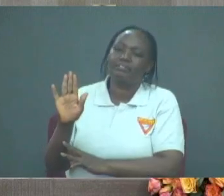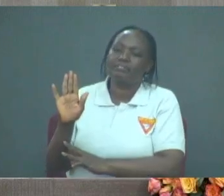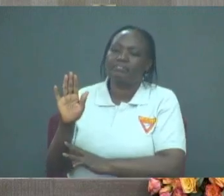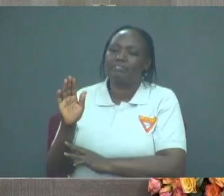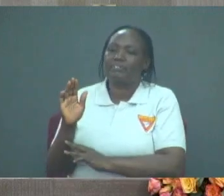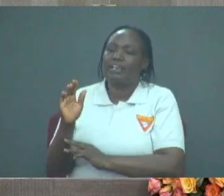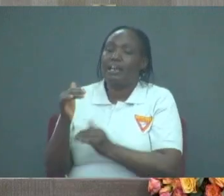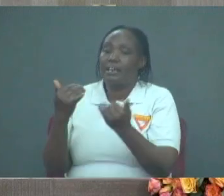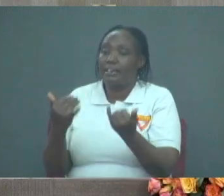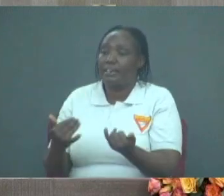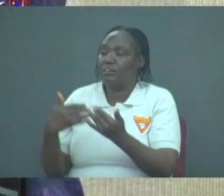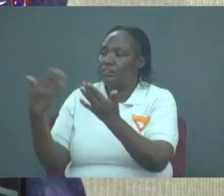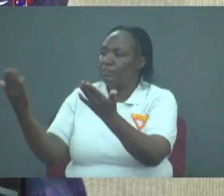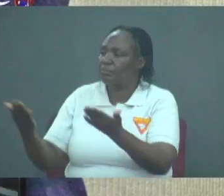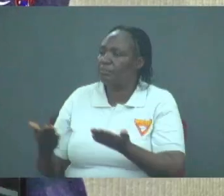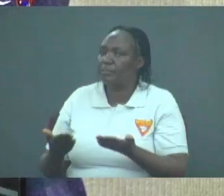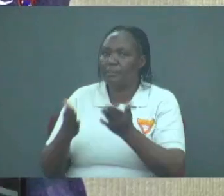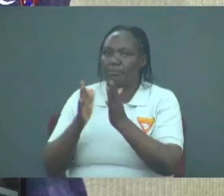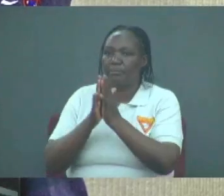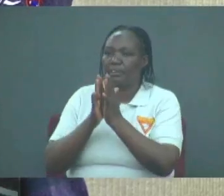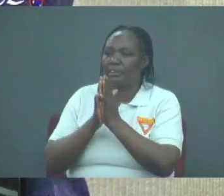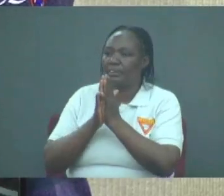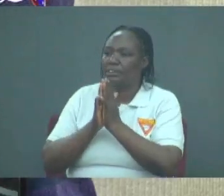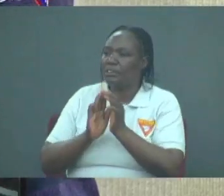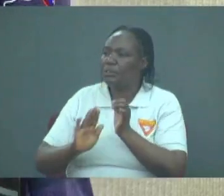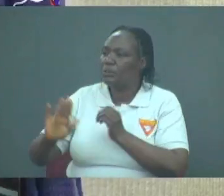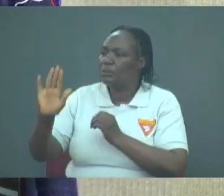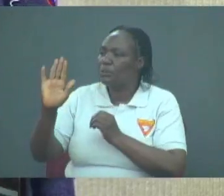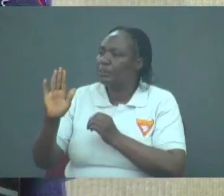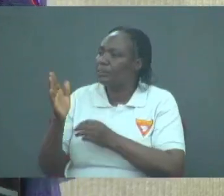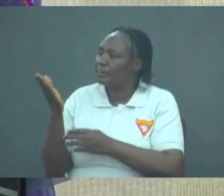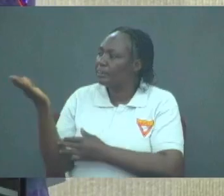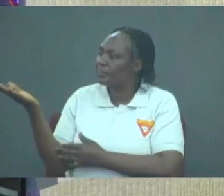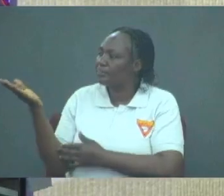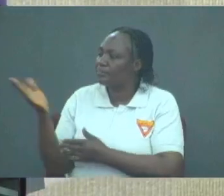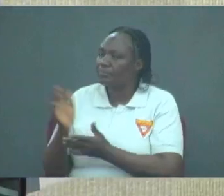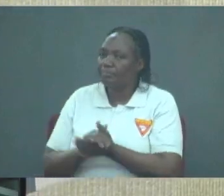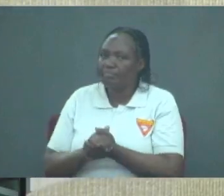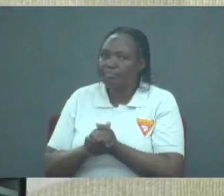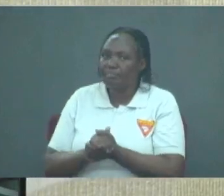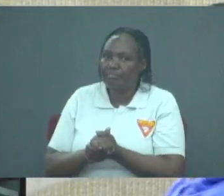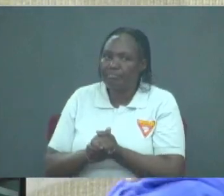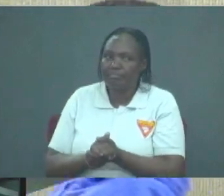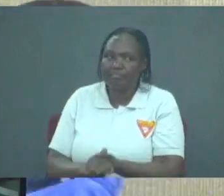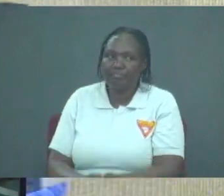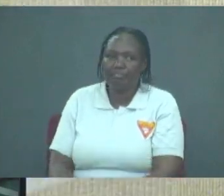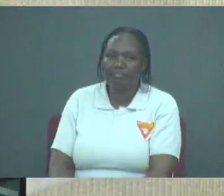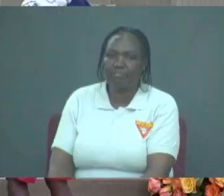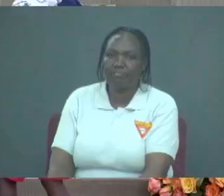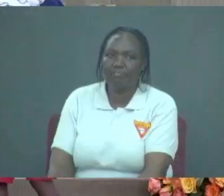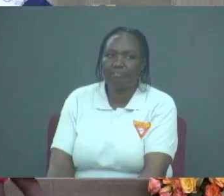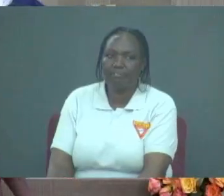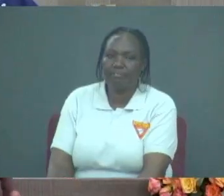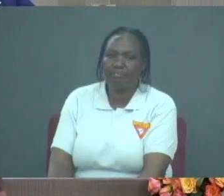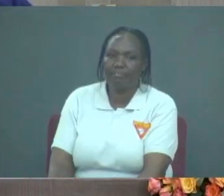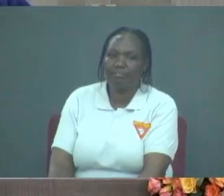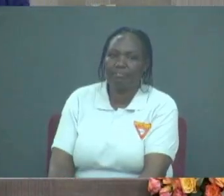them at the altar. Bring them first. Bring the sticky notes. You can put this up. Thank